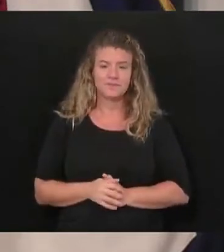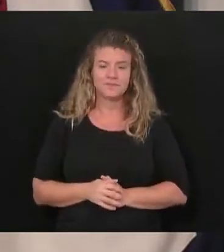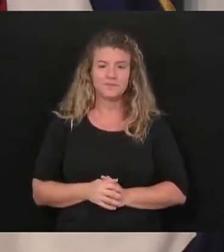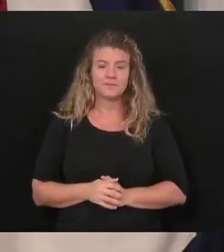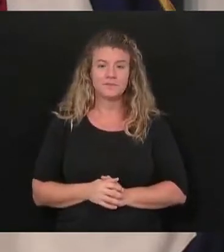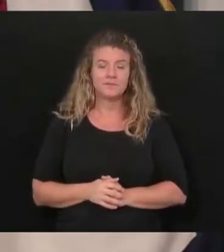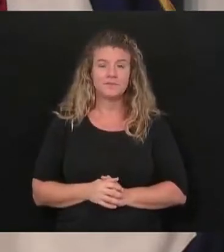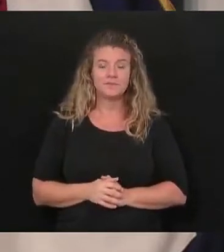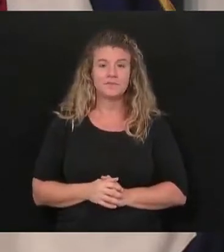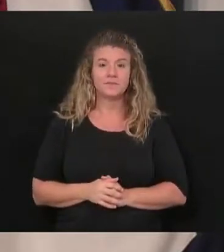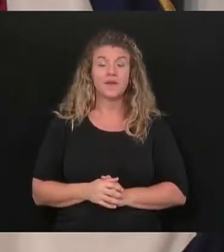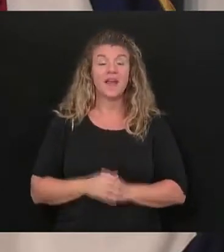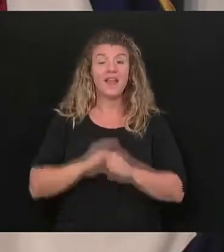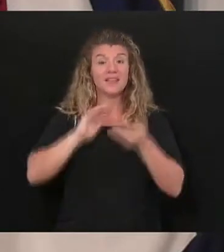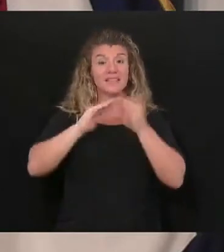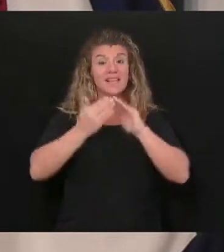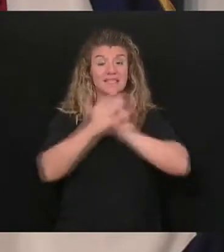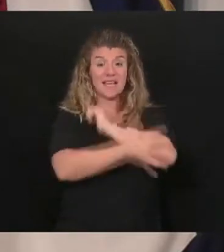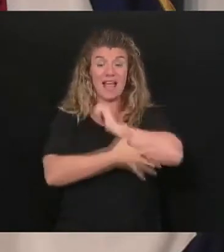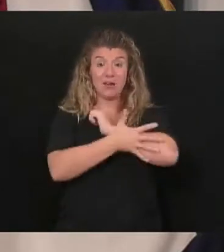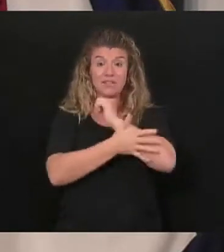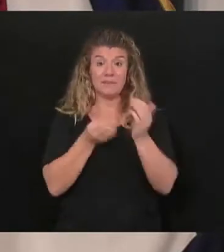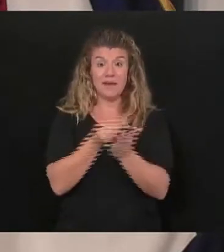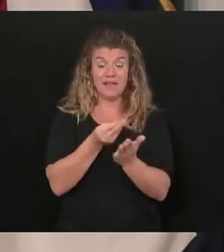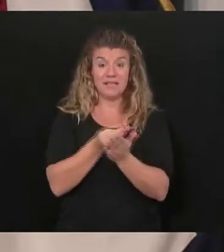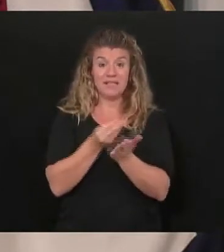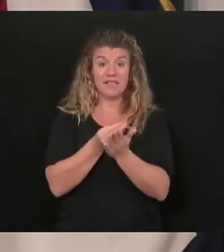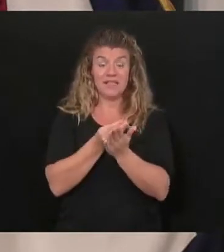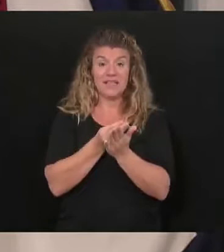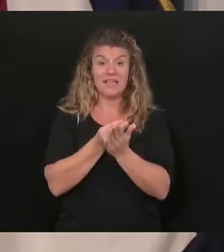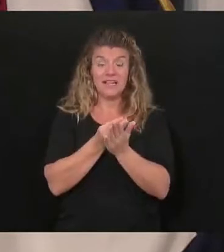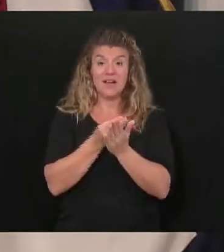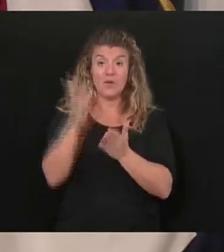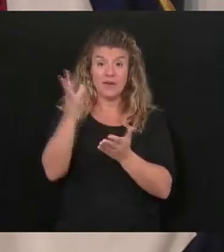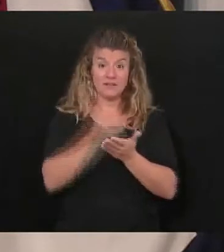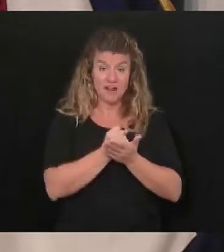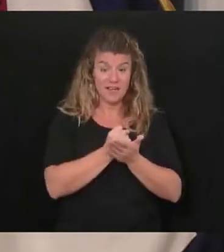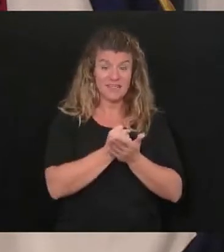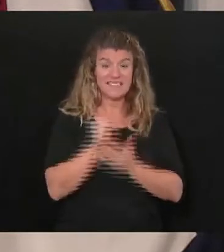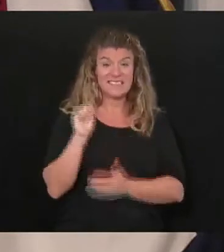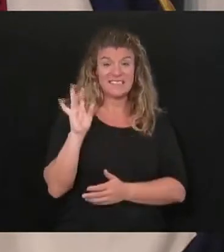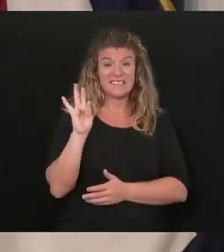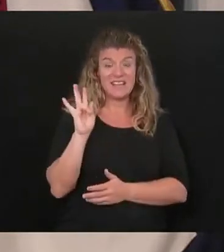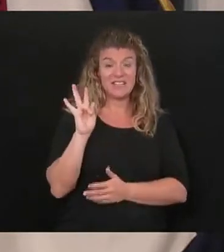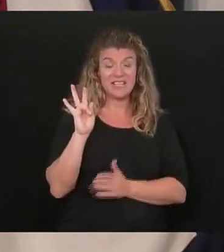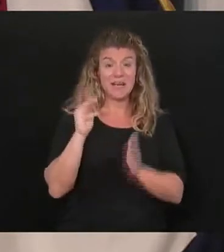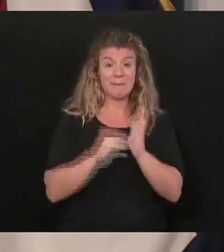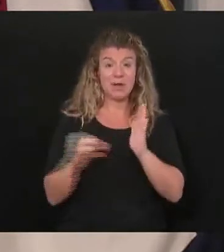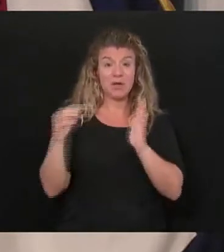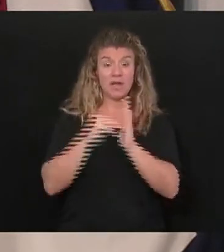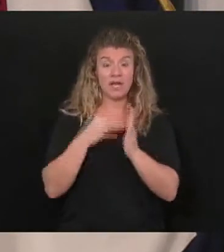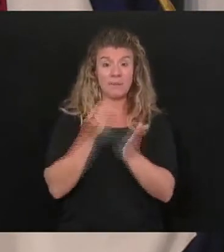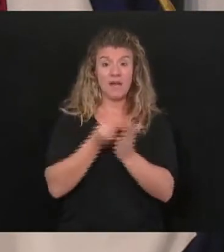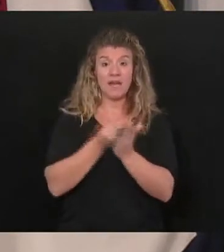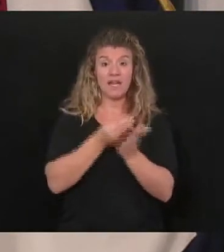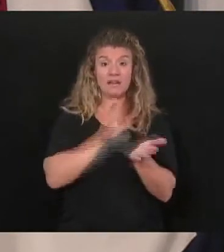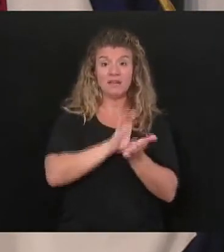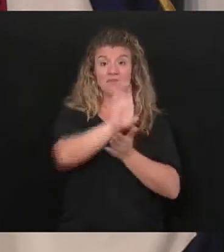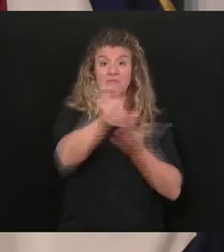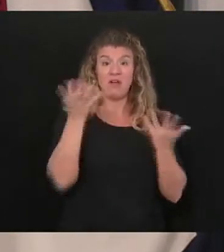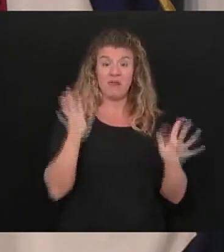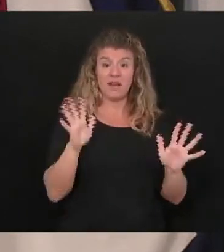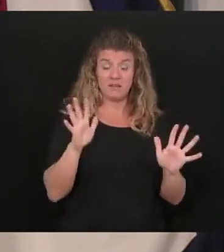dollars going out to the cities and counties, we now have, I think, 17 million plus that have been awarded.